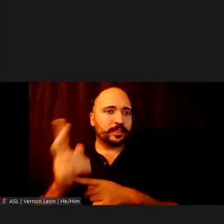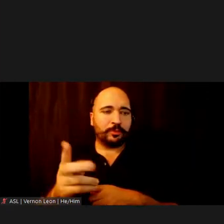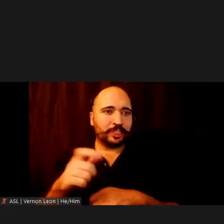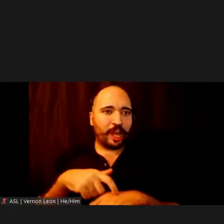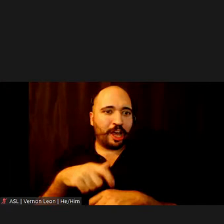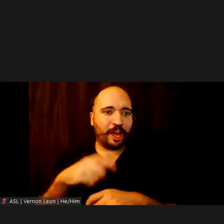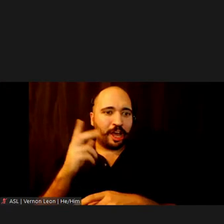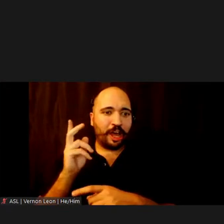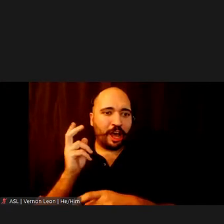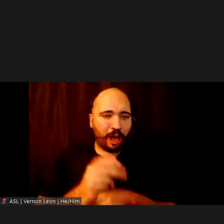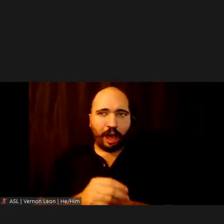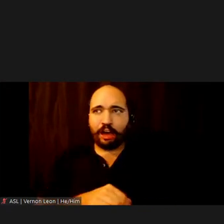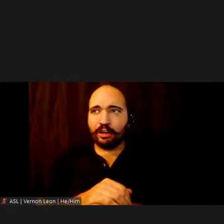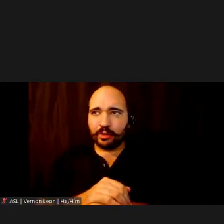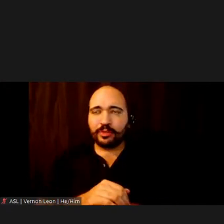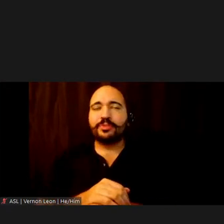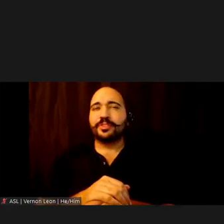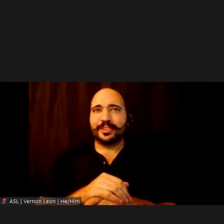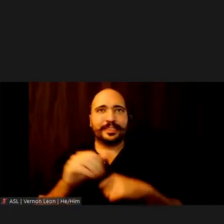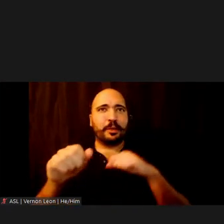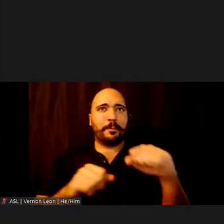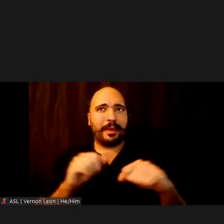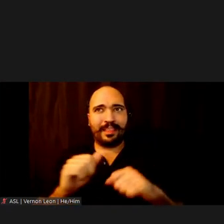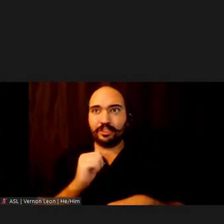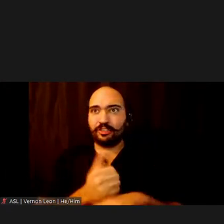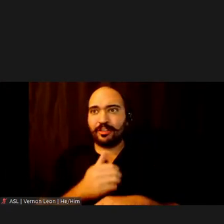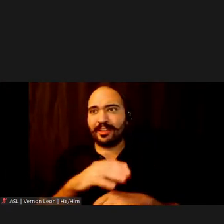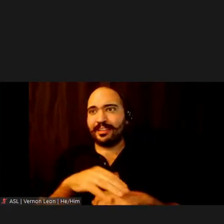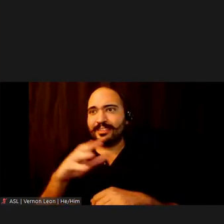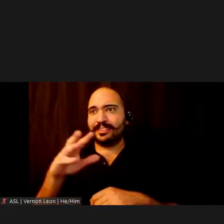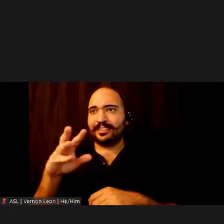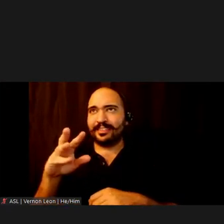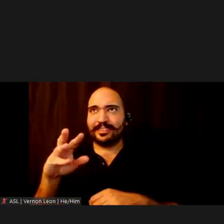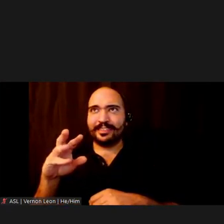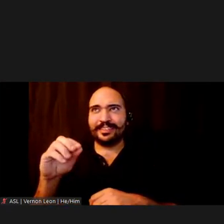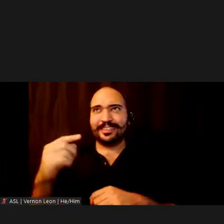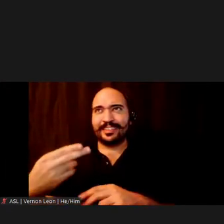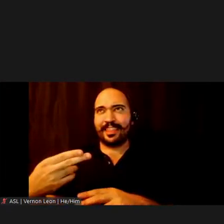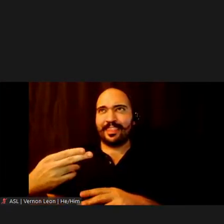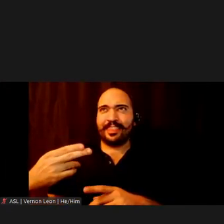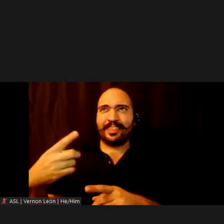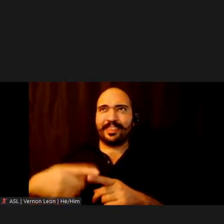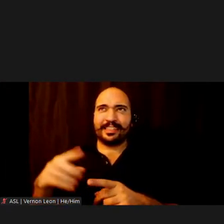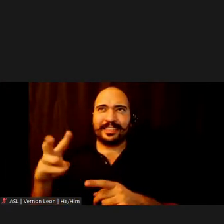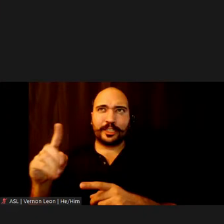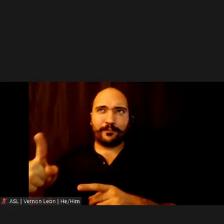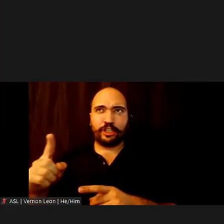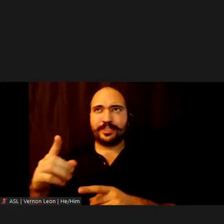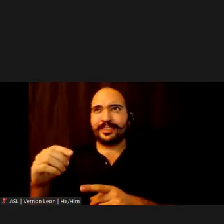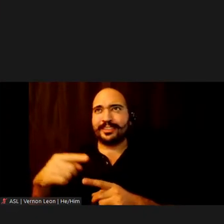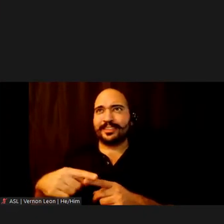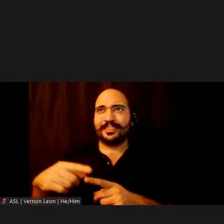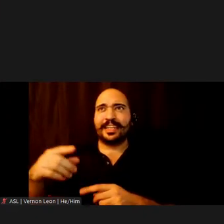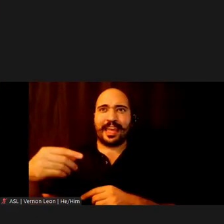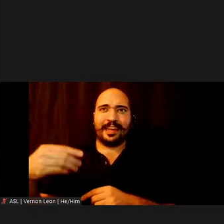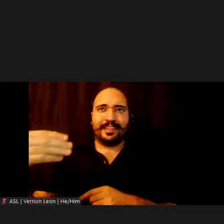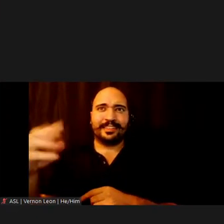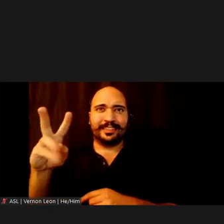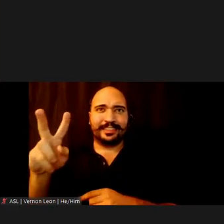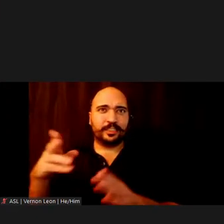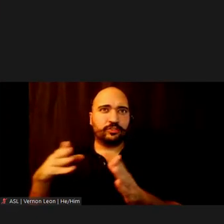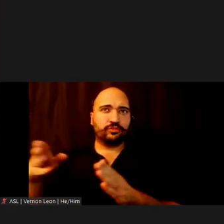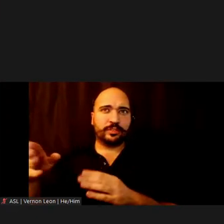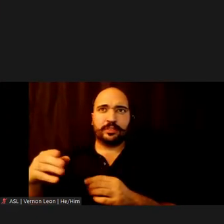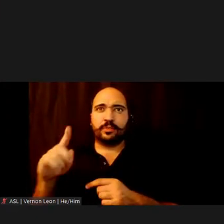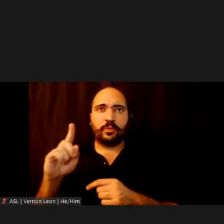thing. There's bike lanes that have been installed on 60th and 60, excuse me, 61st and 62nd Street, where